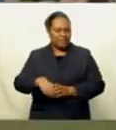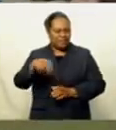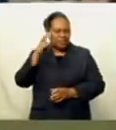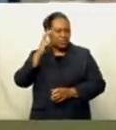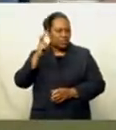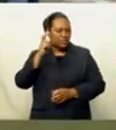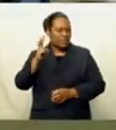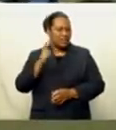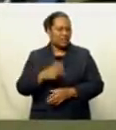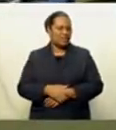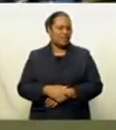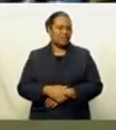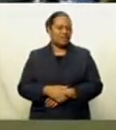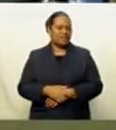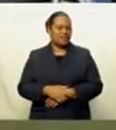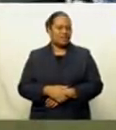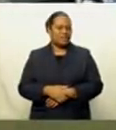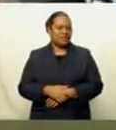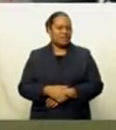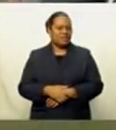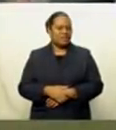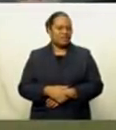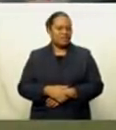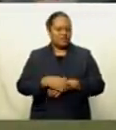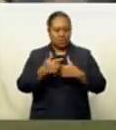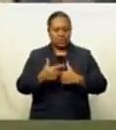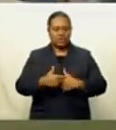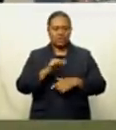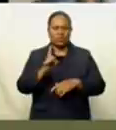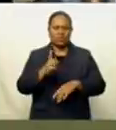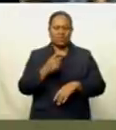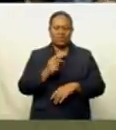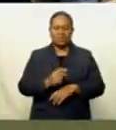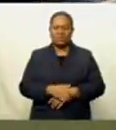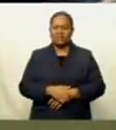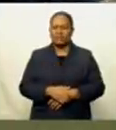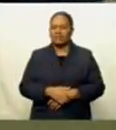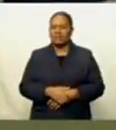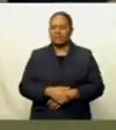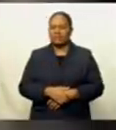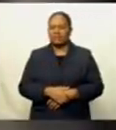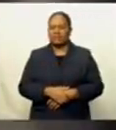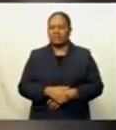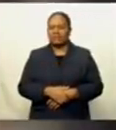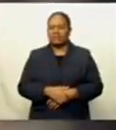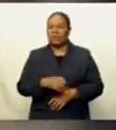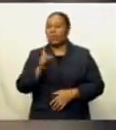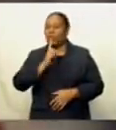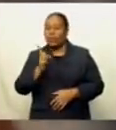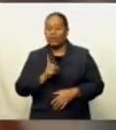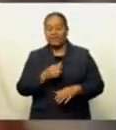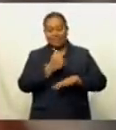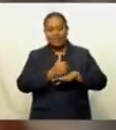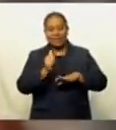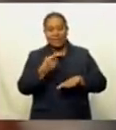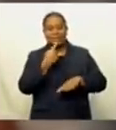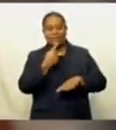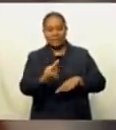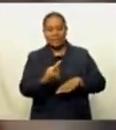I obviously listen to what's been told by the government on